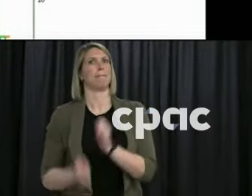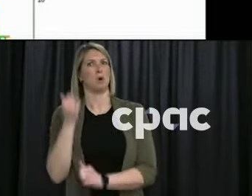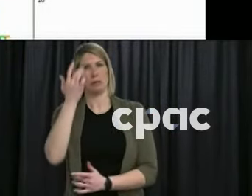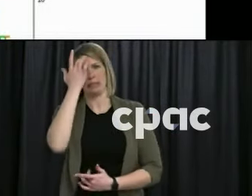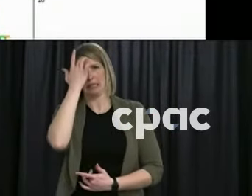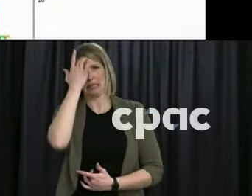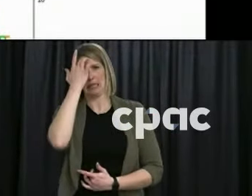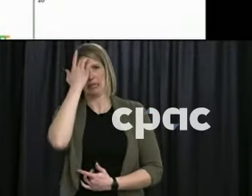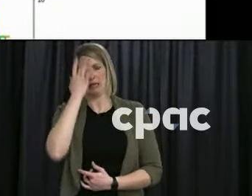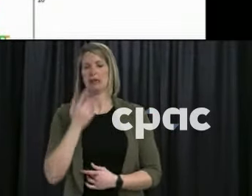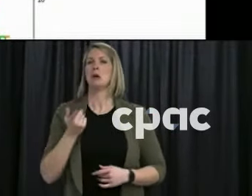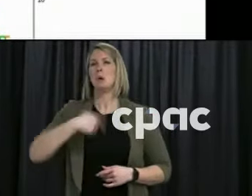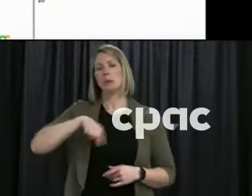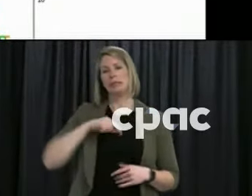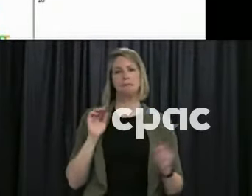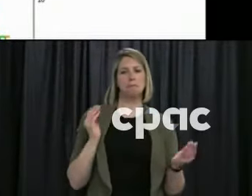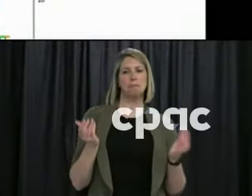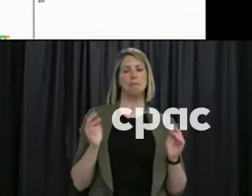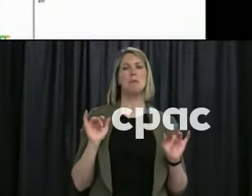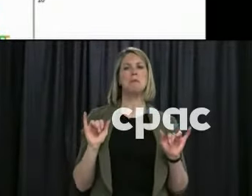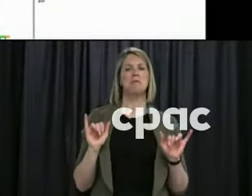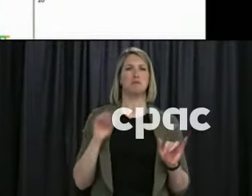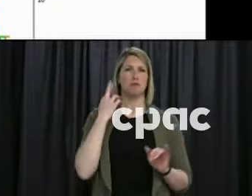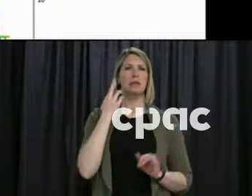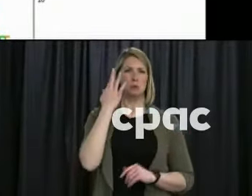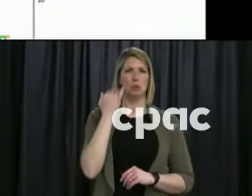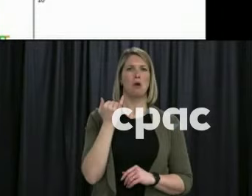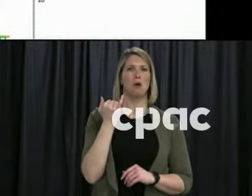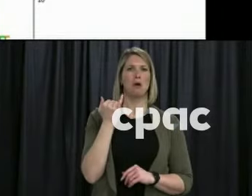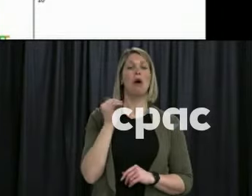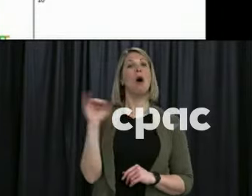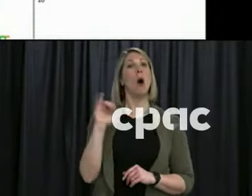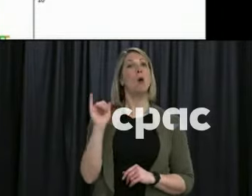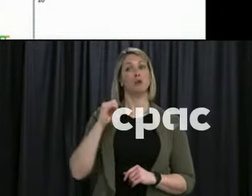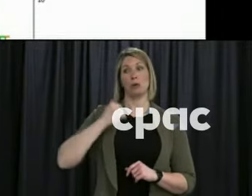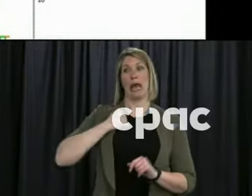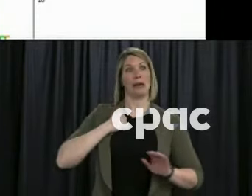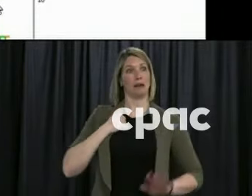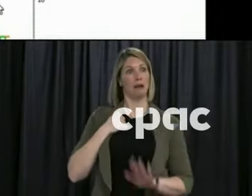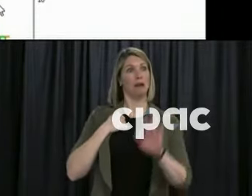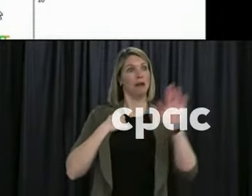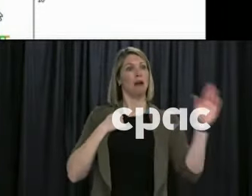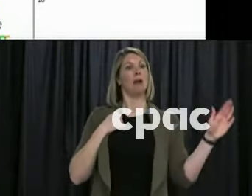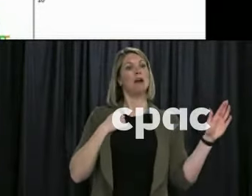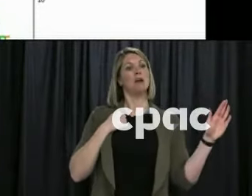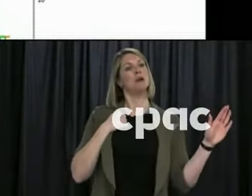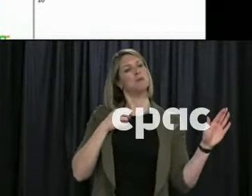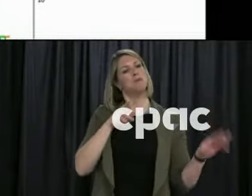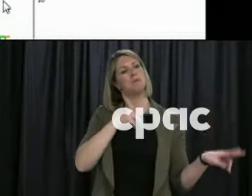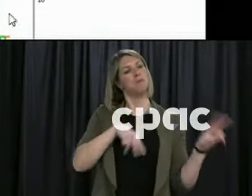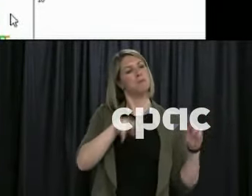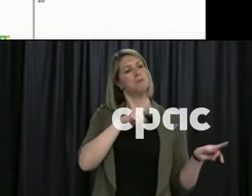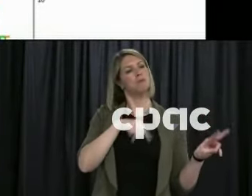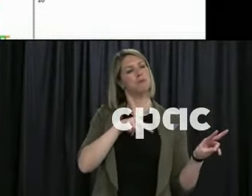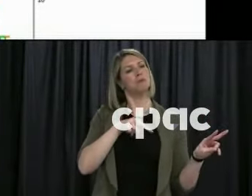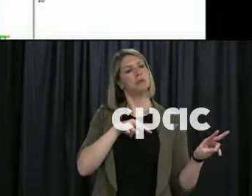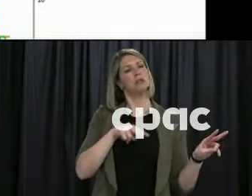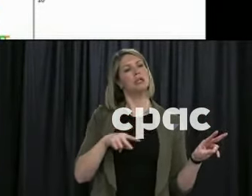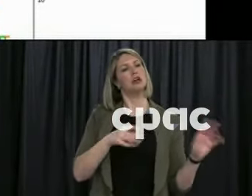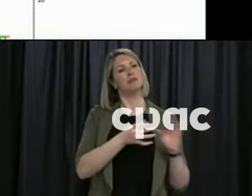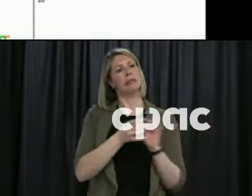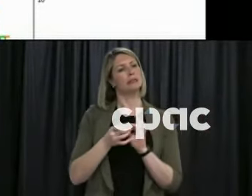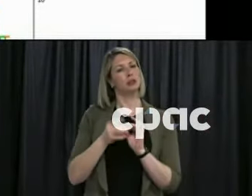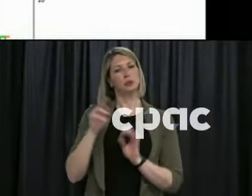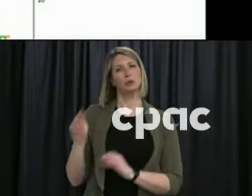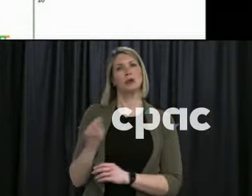nationally and the fact that each of the cases with COVID and the outcomes are logged and made publicly available